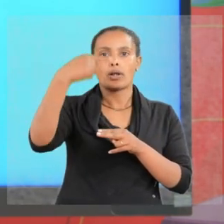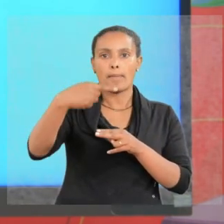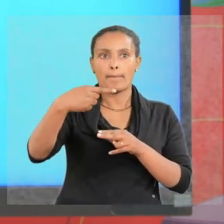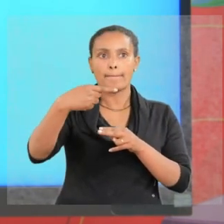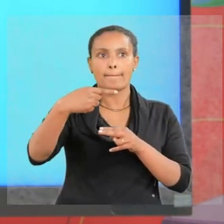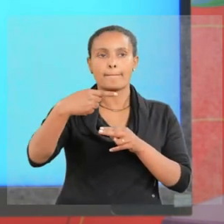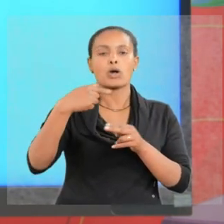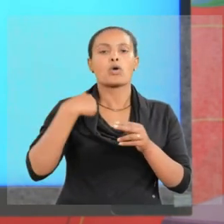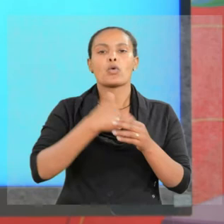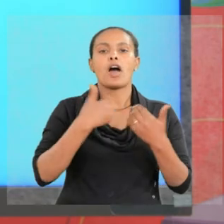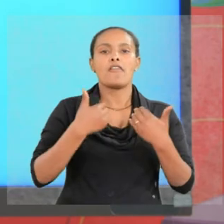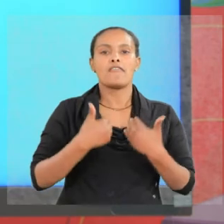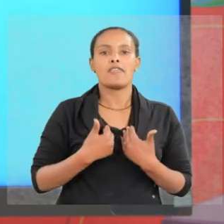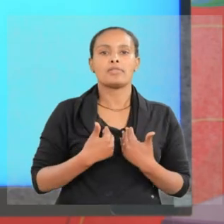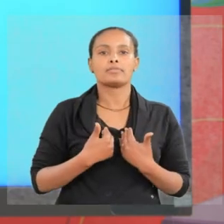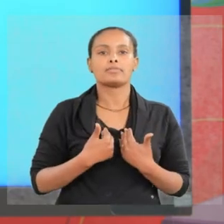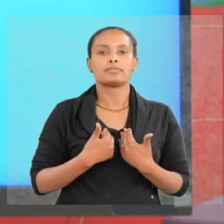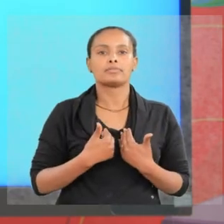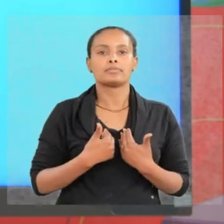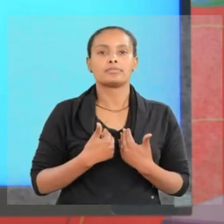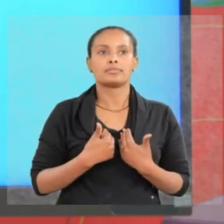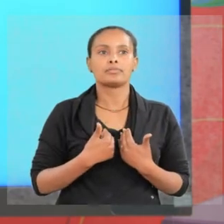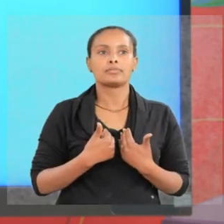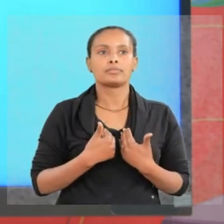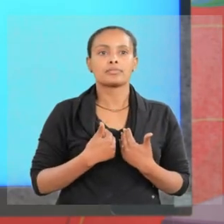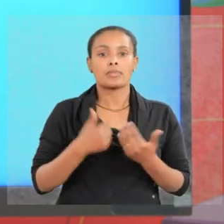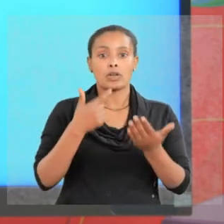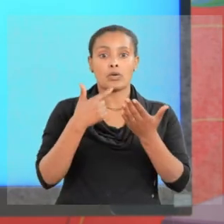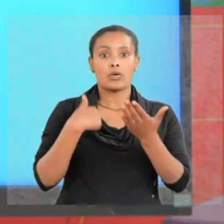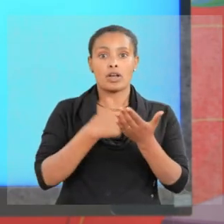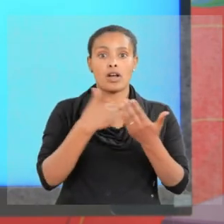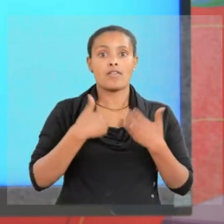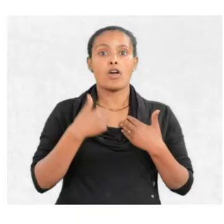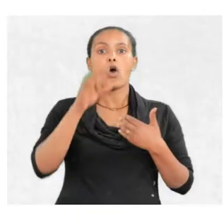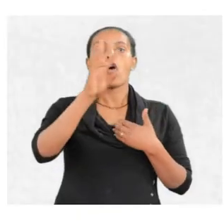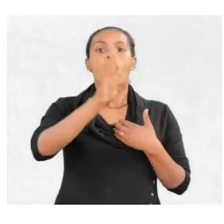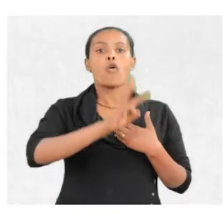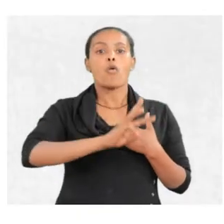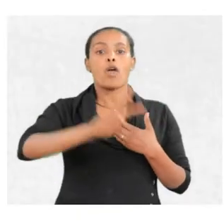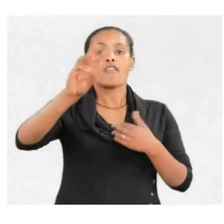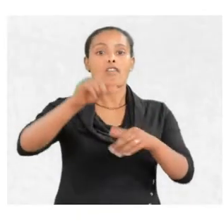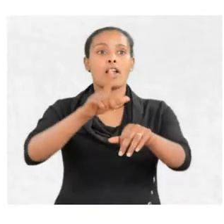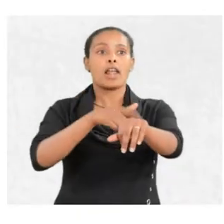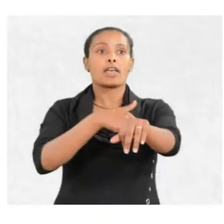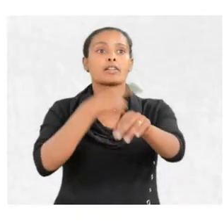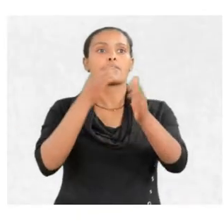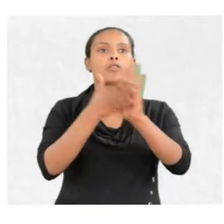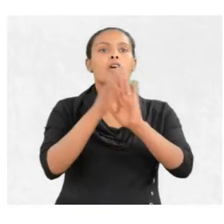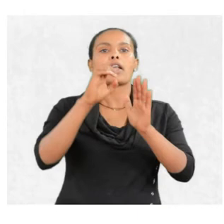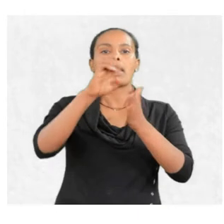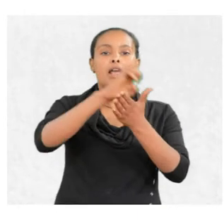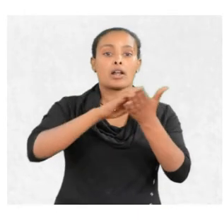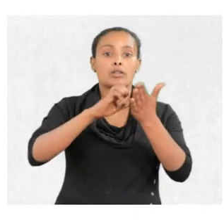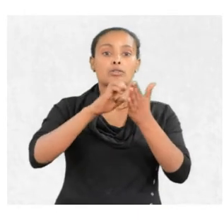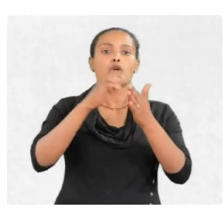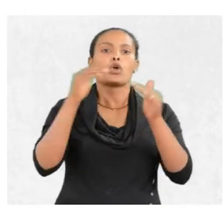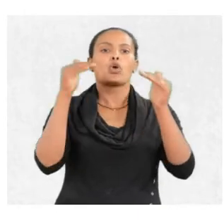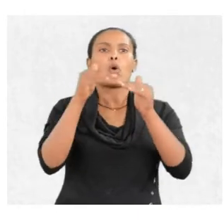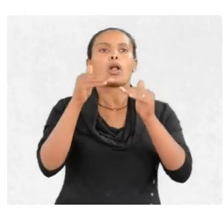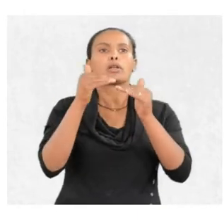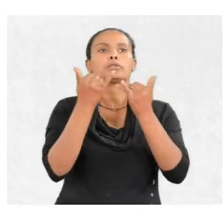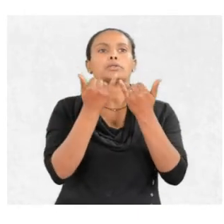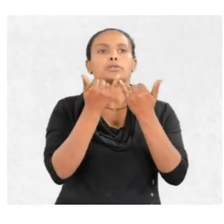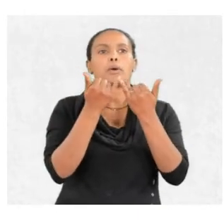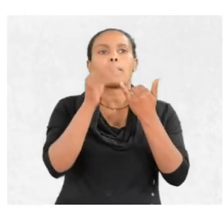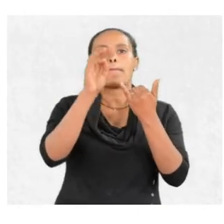We have this wavelength of an electron equal H divided by